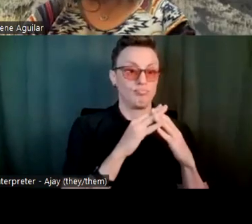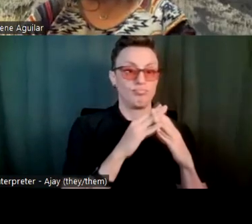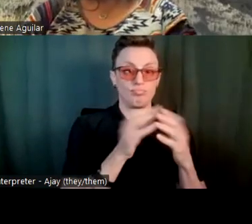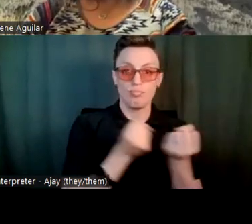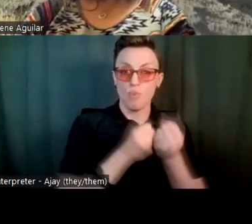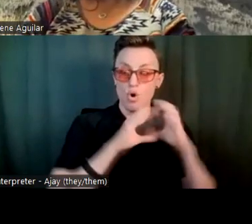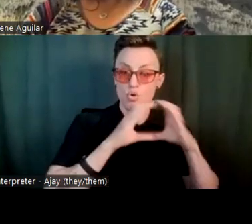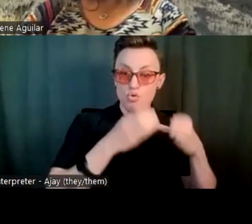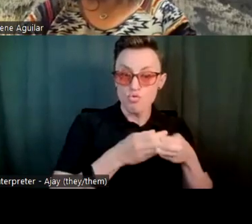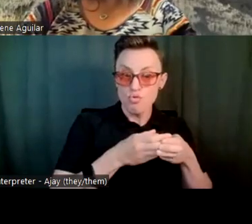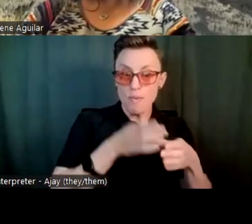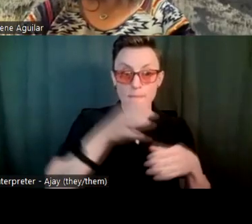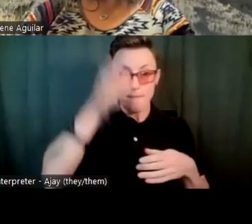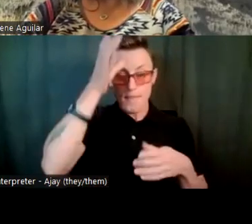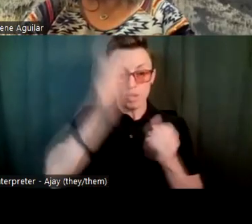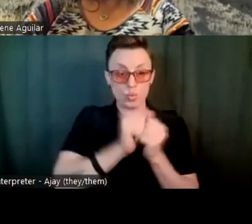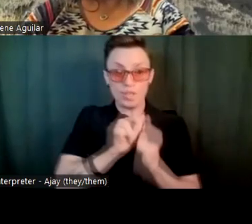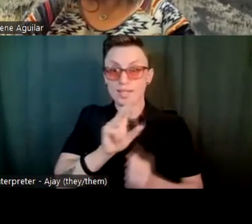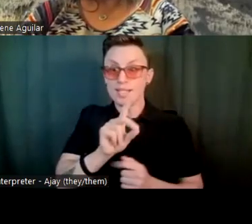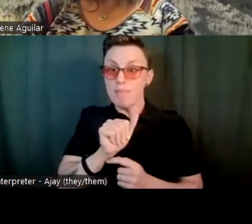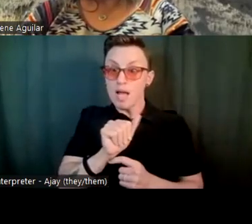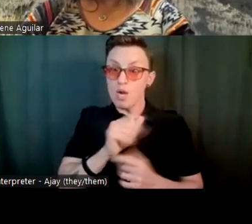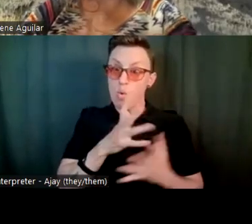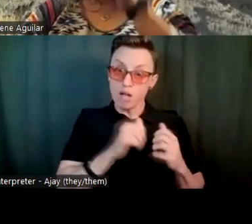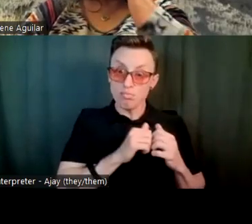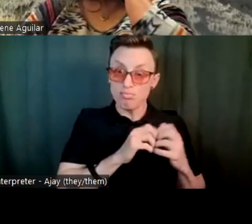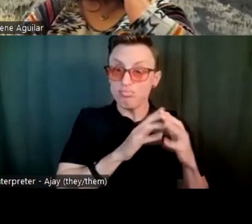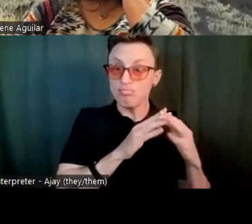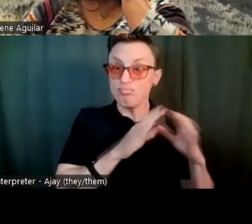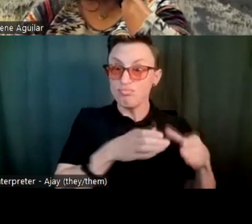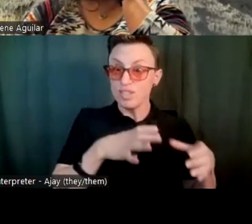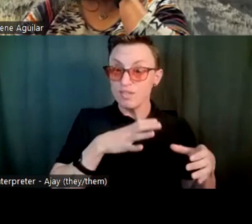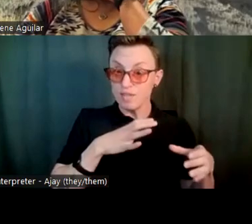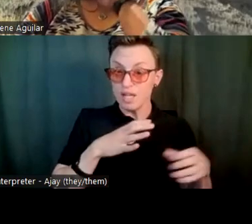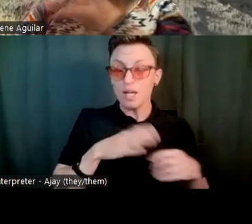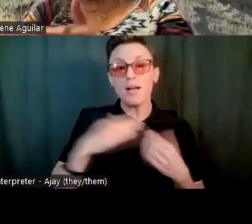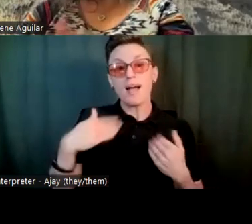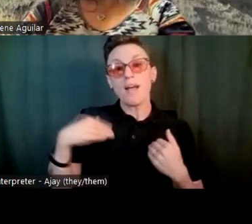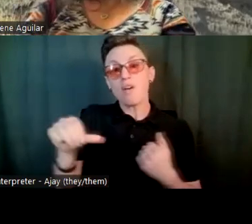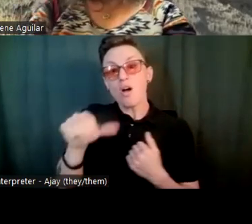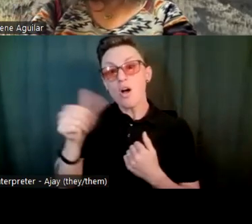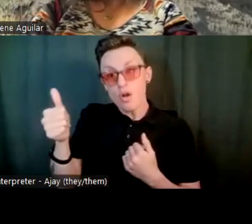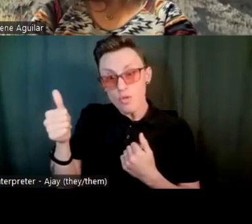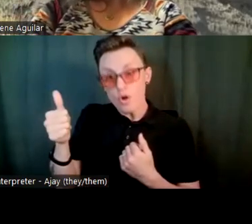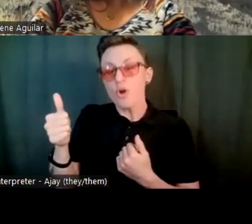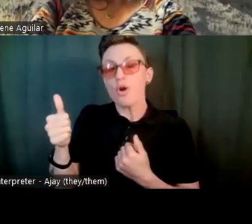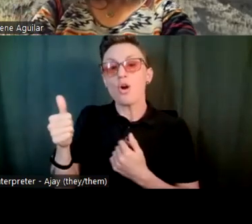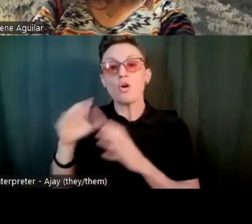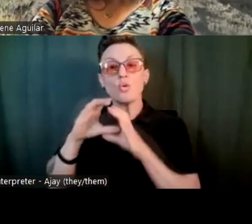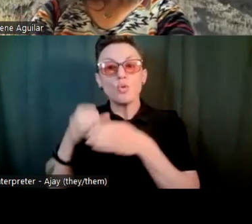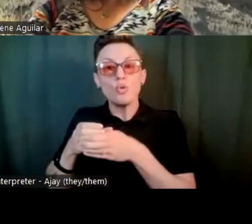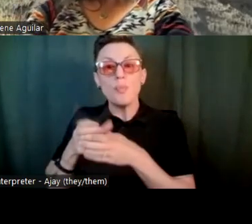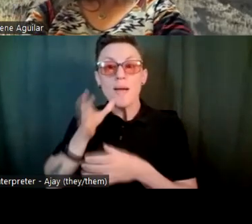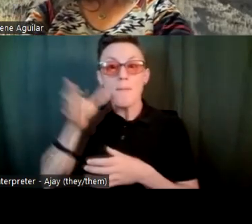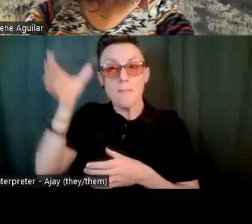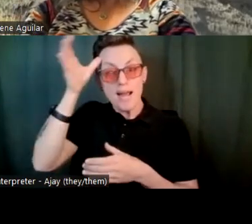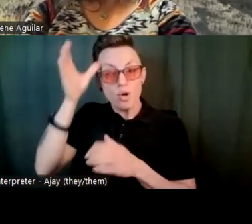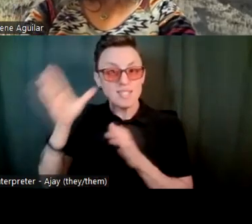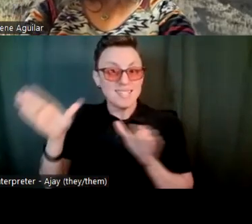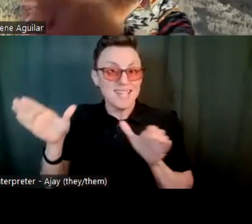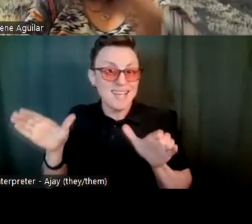um, would be cool. But if not, there are groups like parents encouraging parents. Um,